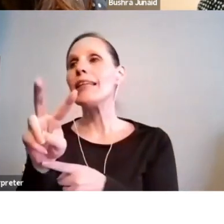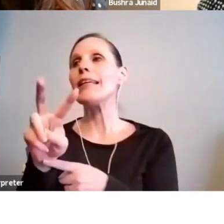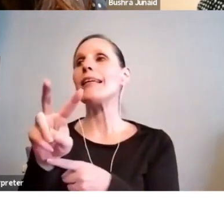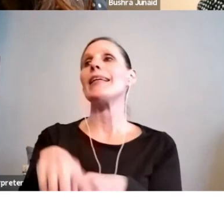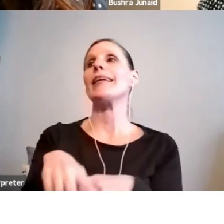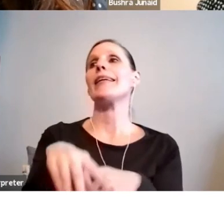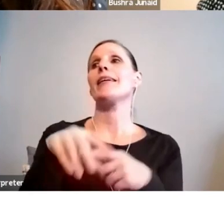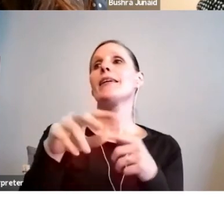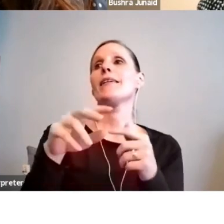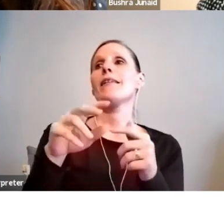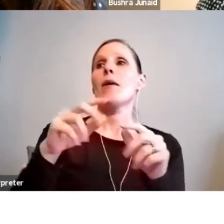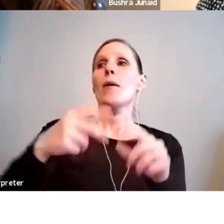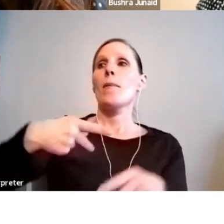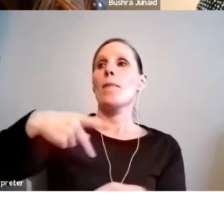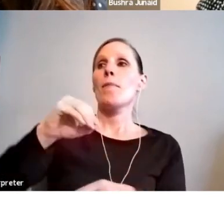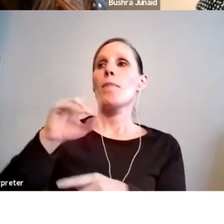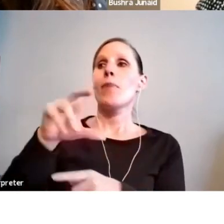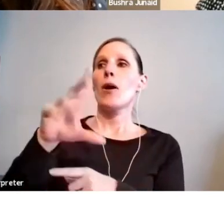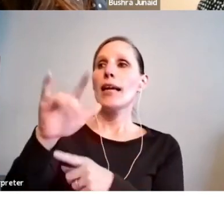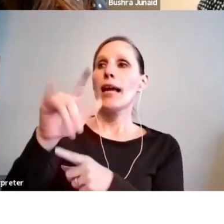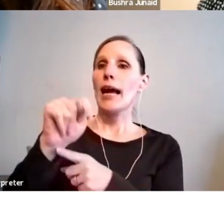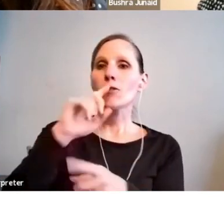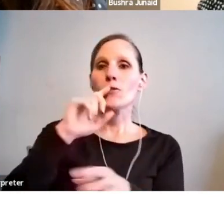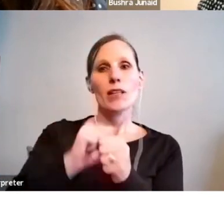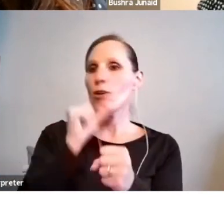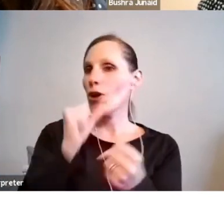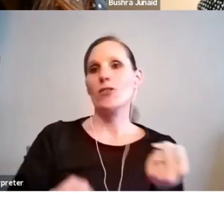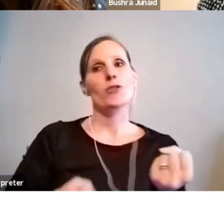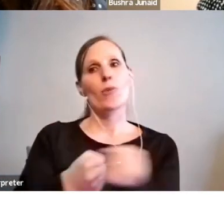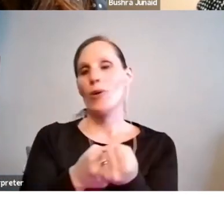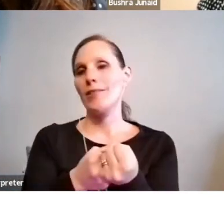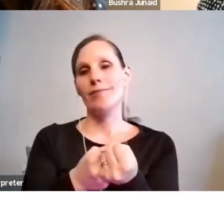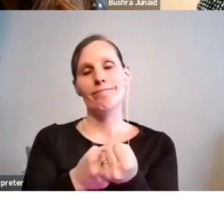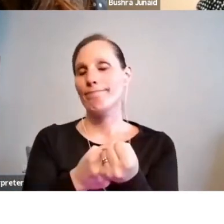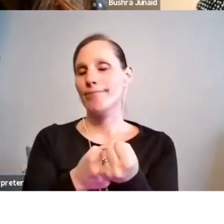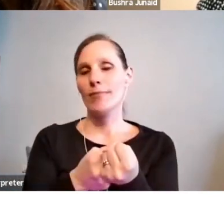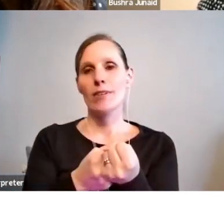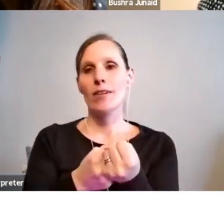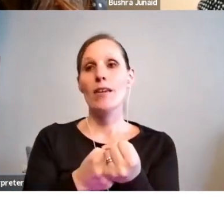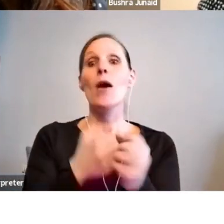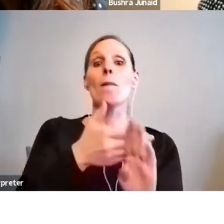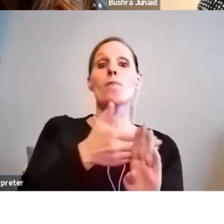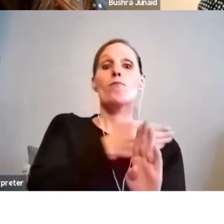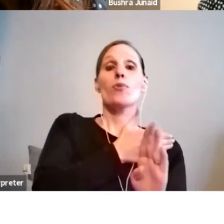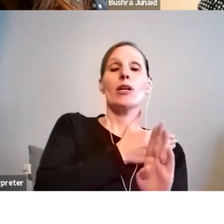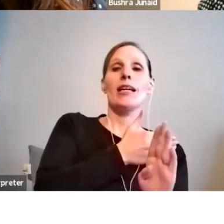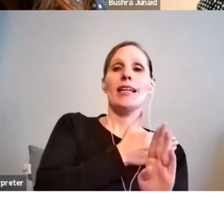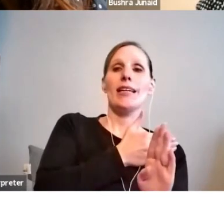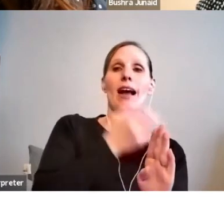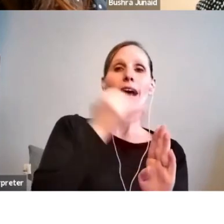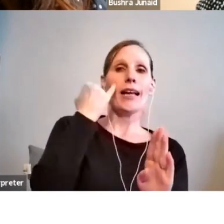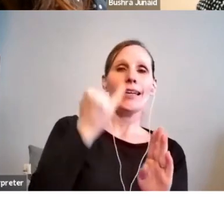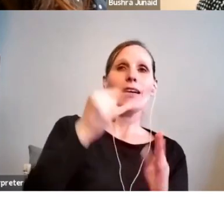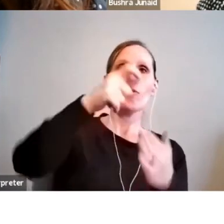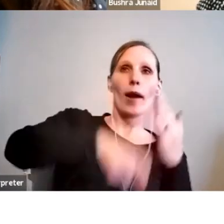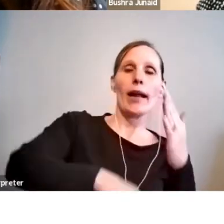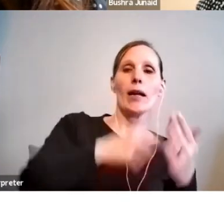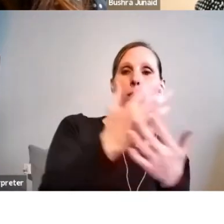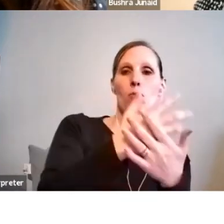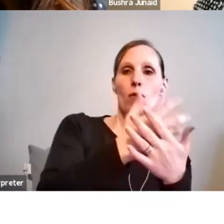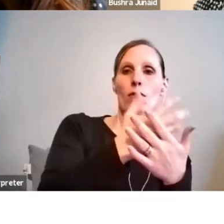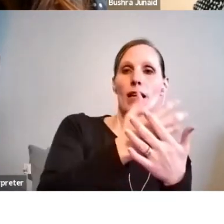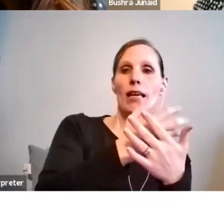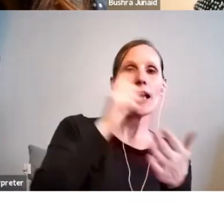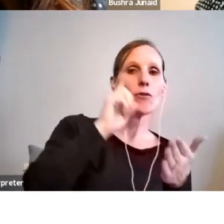podcasts are not funded through this program. Pre production costs like screenwriting or research are